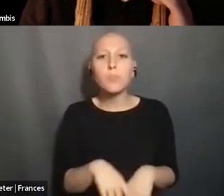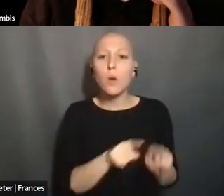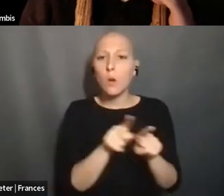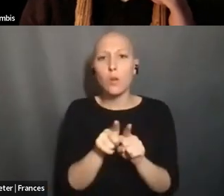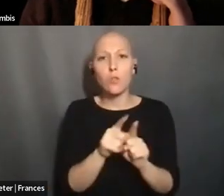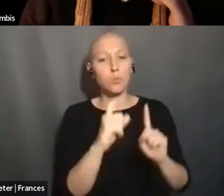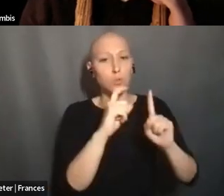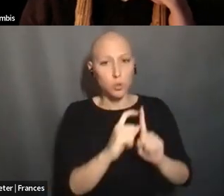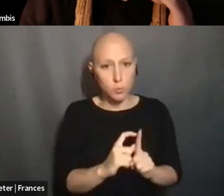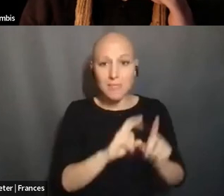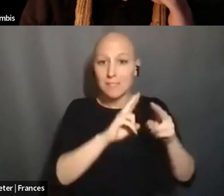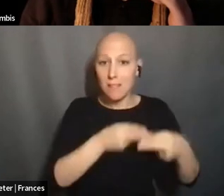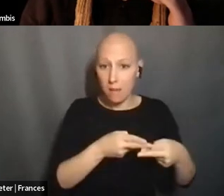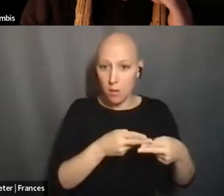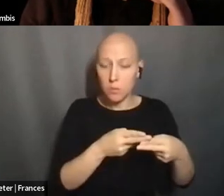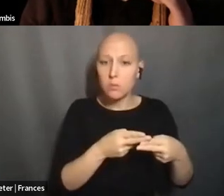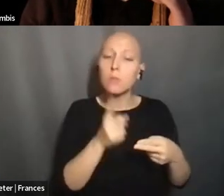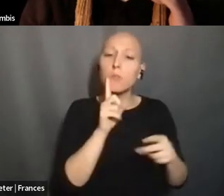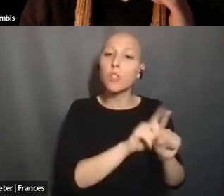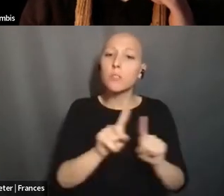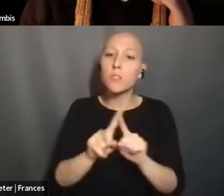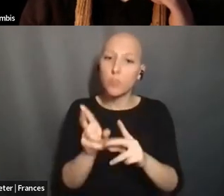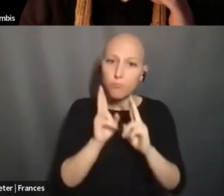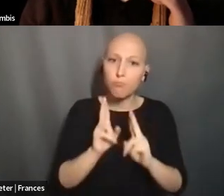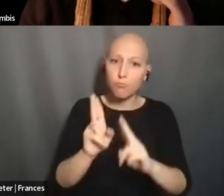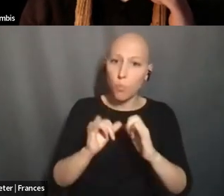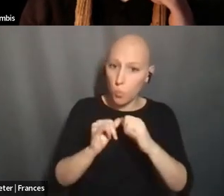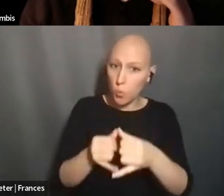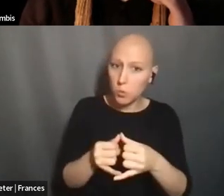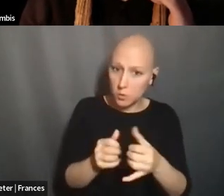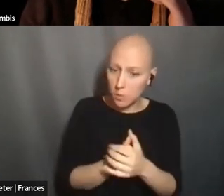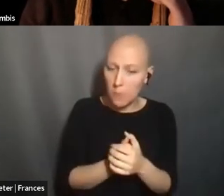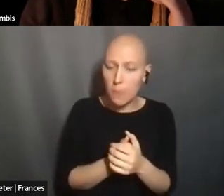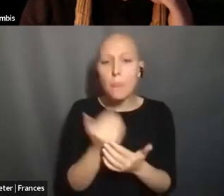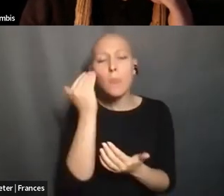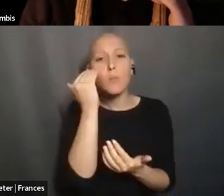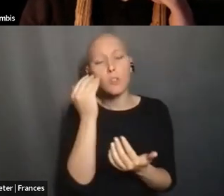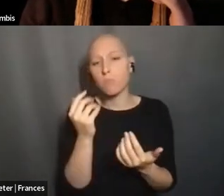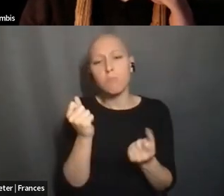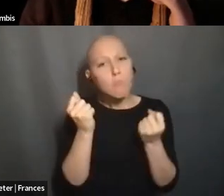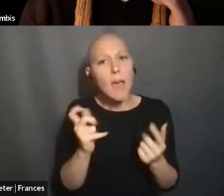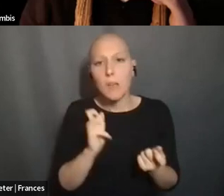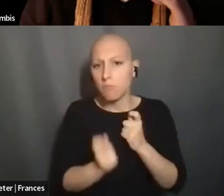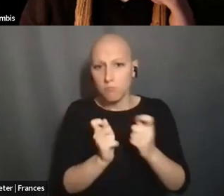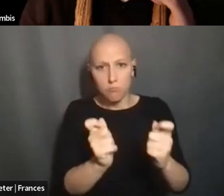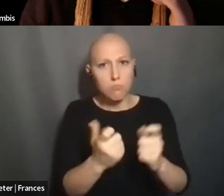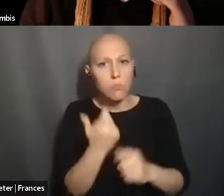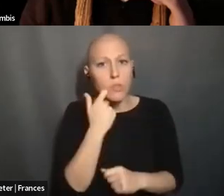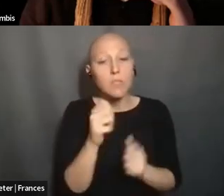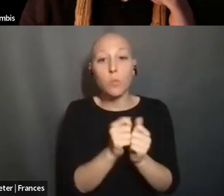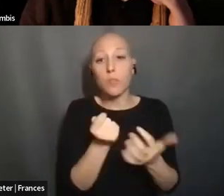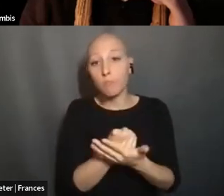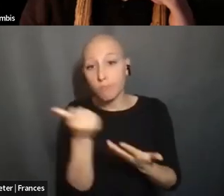UPON CERTAIN AWARDS AND HONORIFICS. AND WE KNOW THERE'S BEEN A RASH OF CHANGES IN TERMS OF DENAMING AND